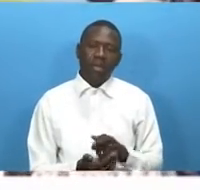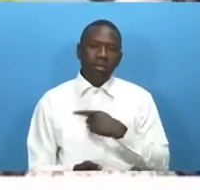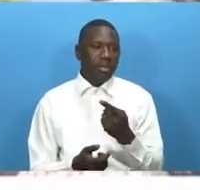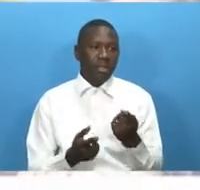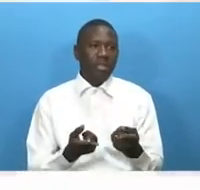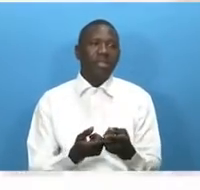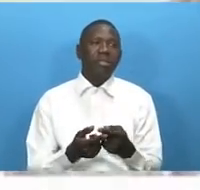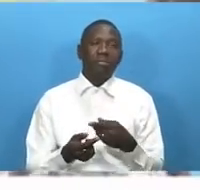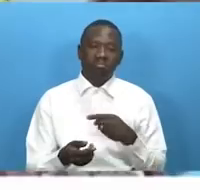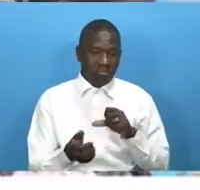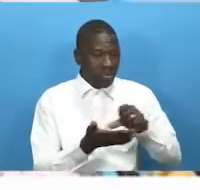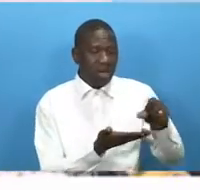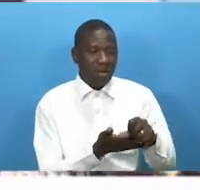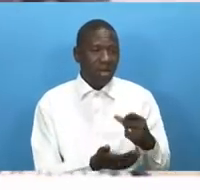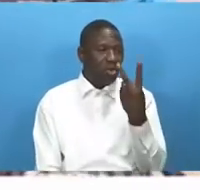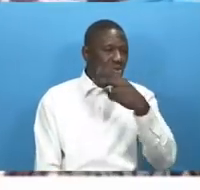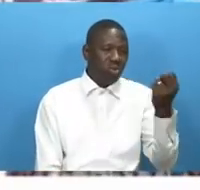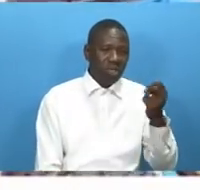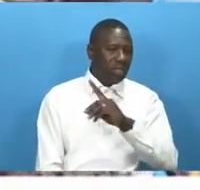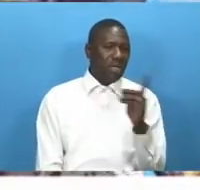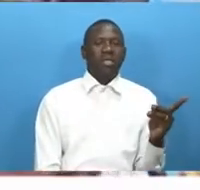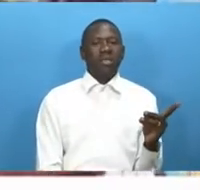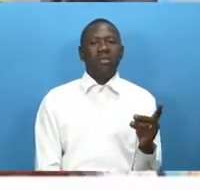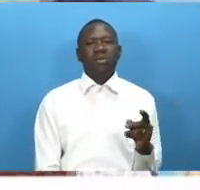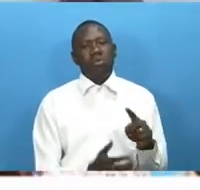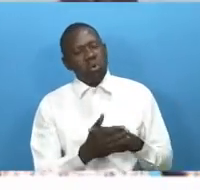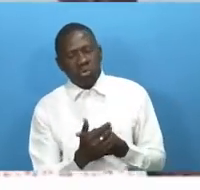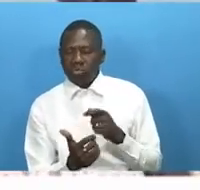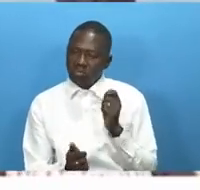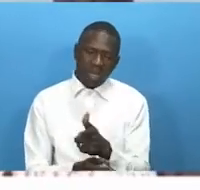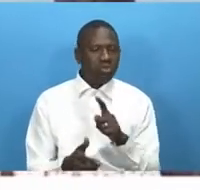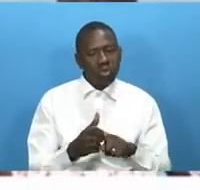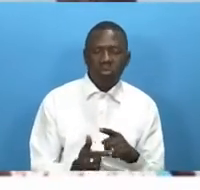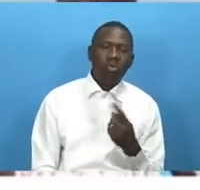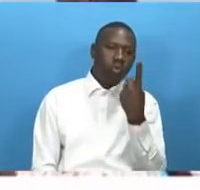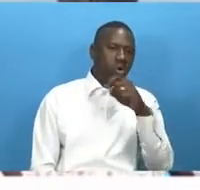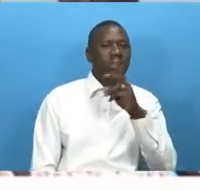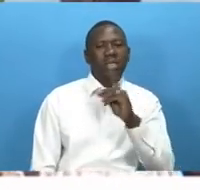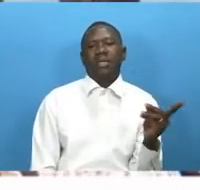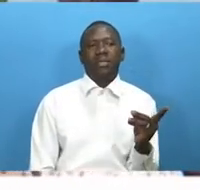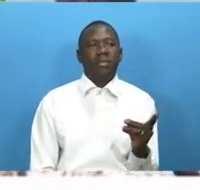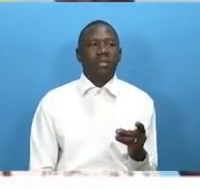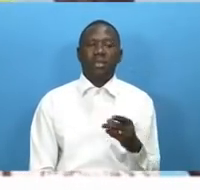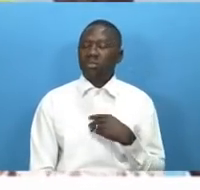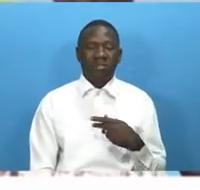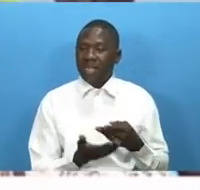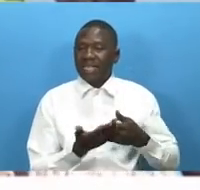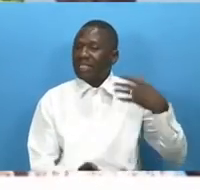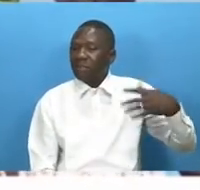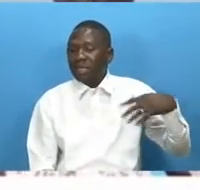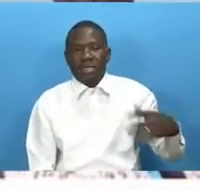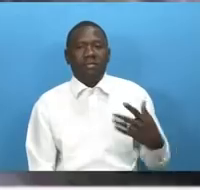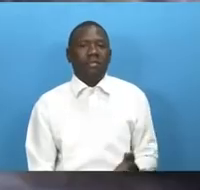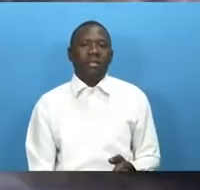hundred dollars it is somehow expensive today because uh as you can see they were complaining of that